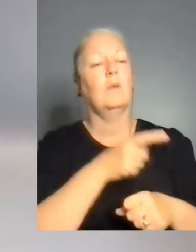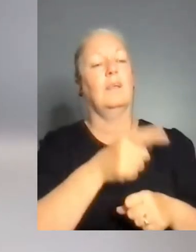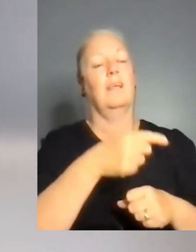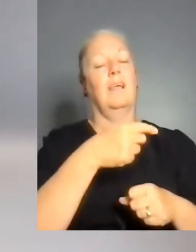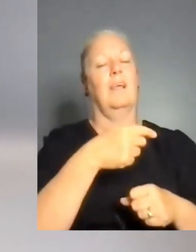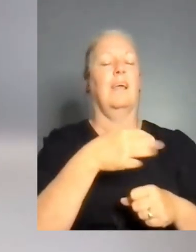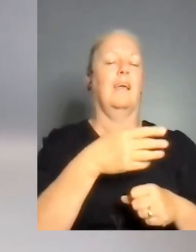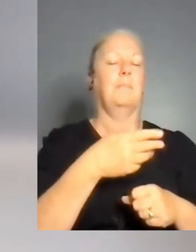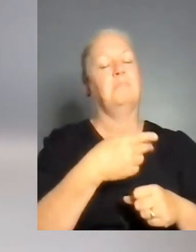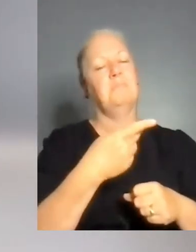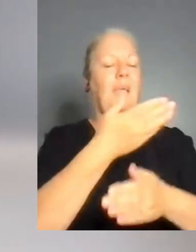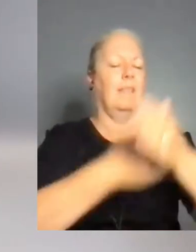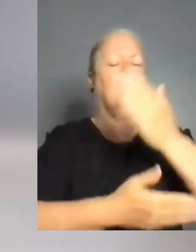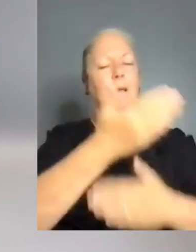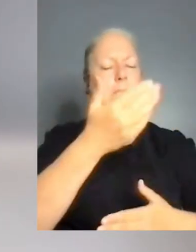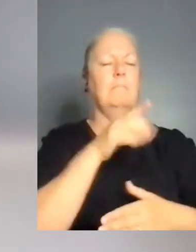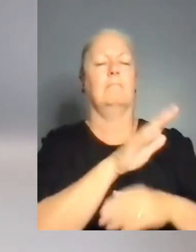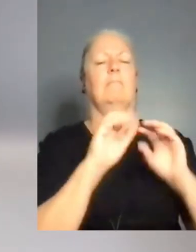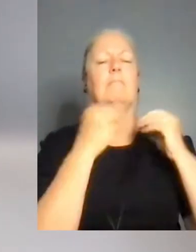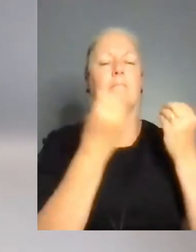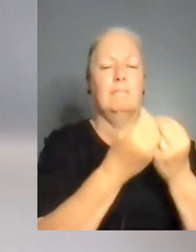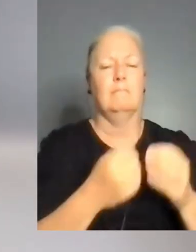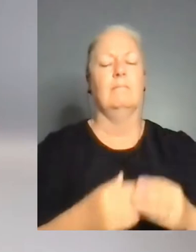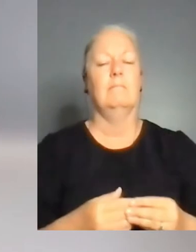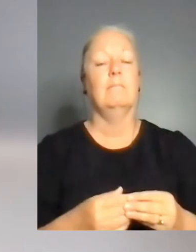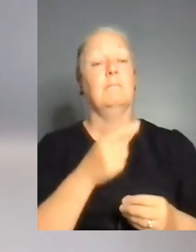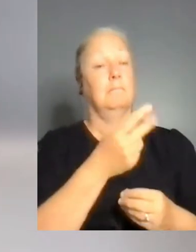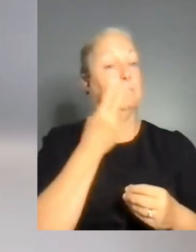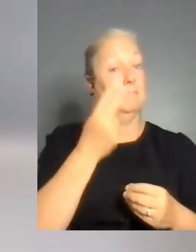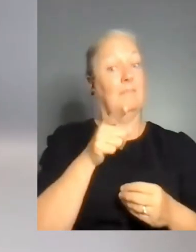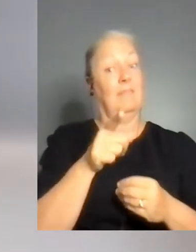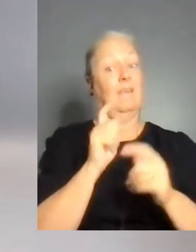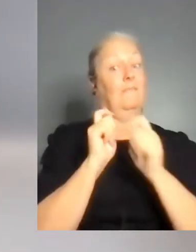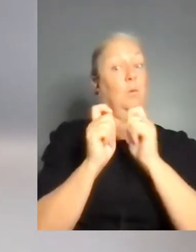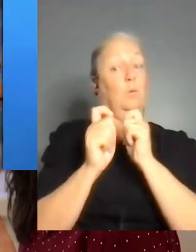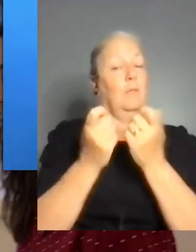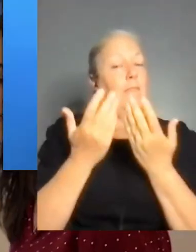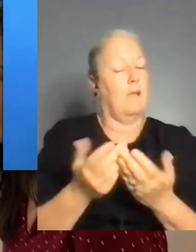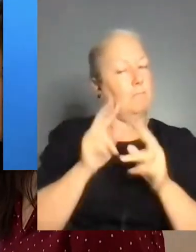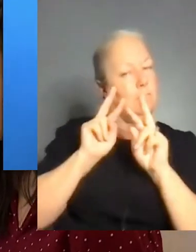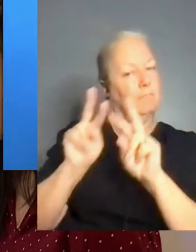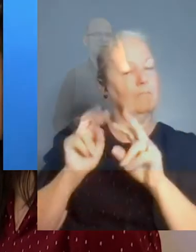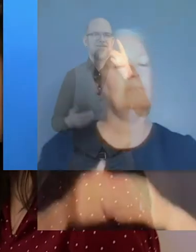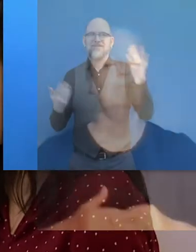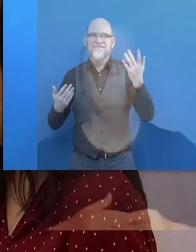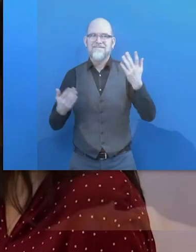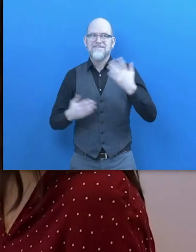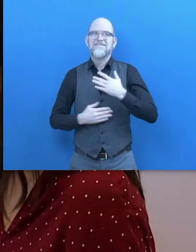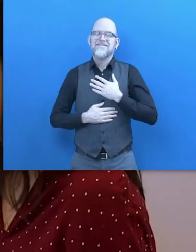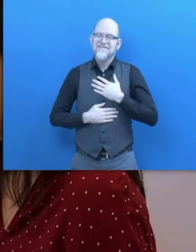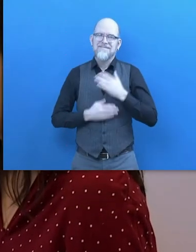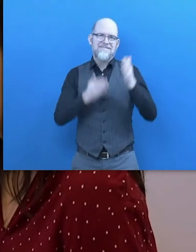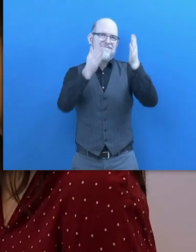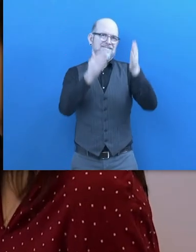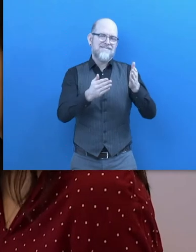.me Foundation. Please see the pre-recorded interview now. So, first of all, Joachim,